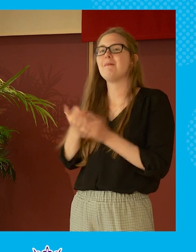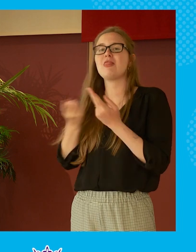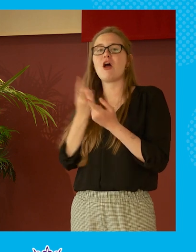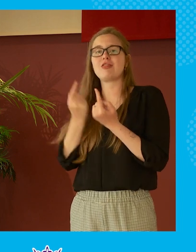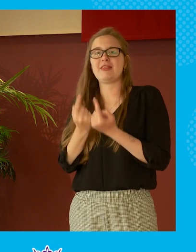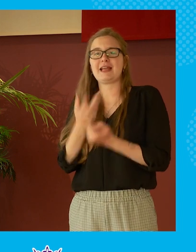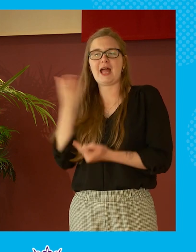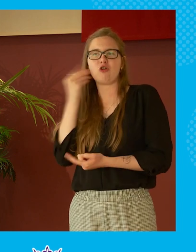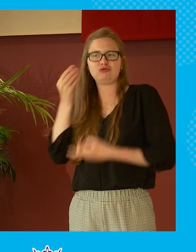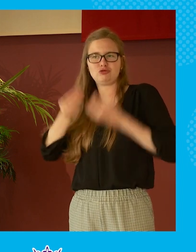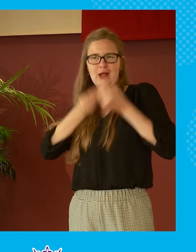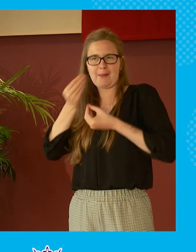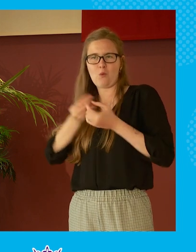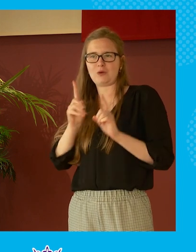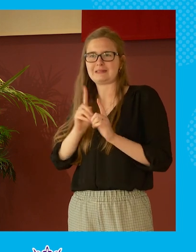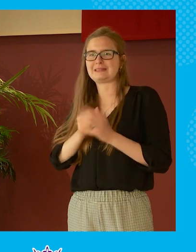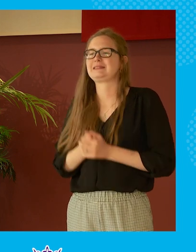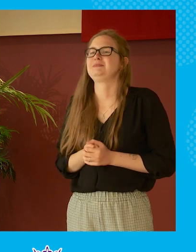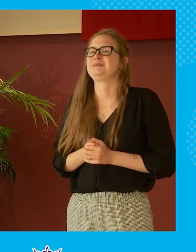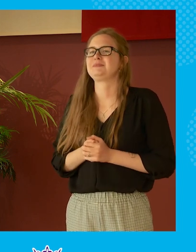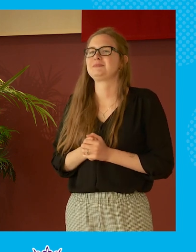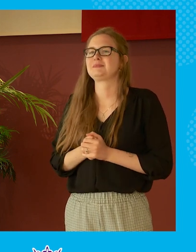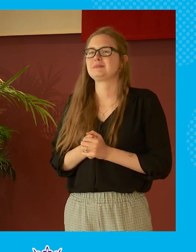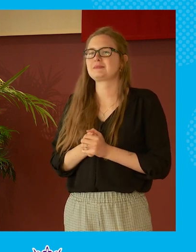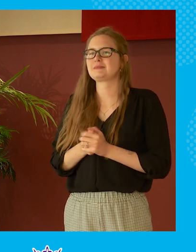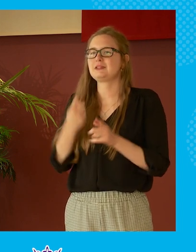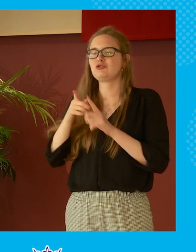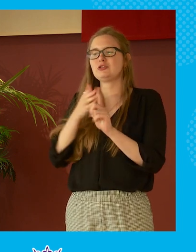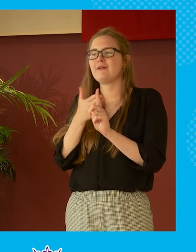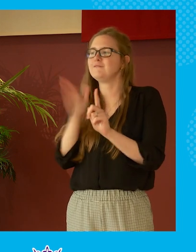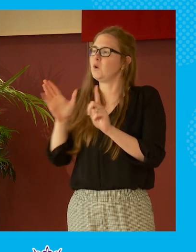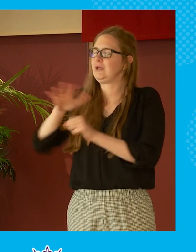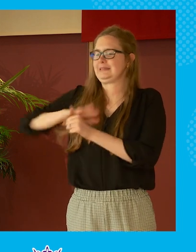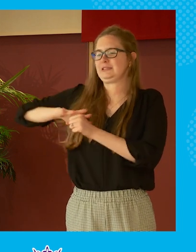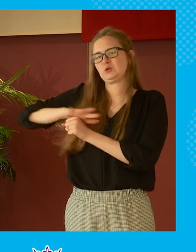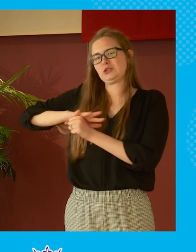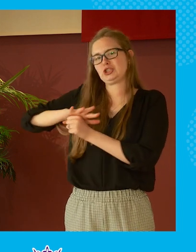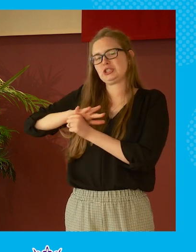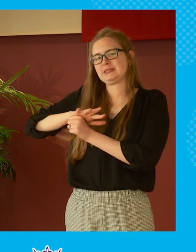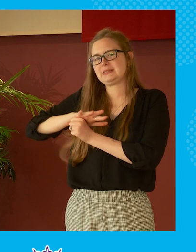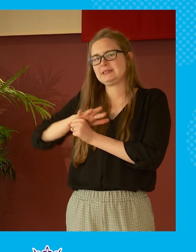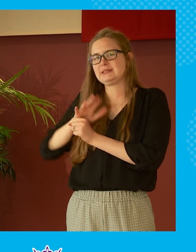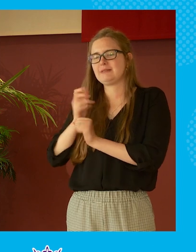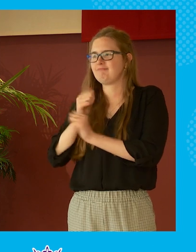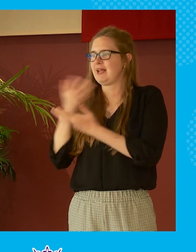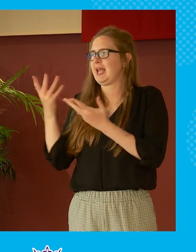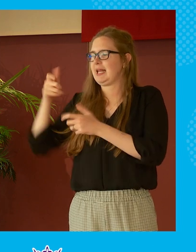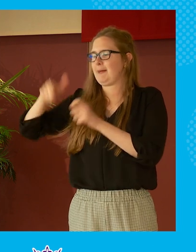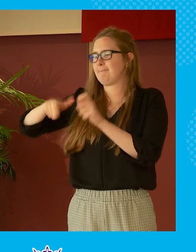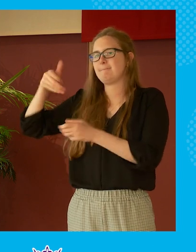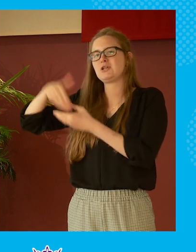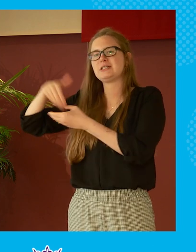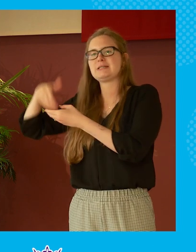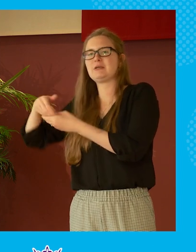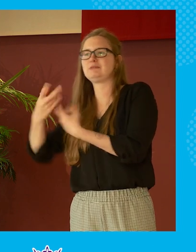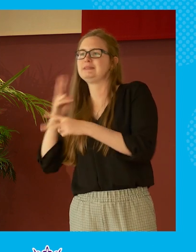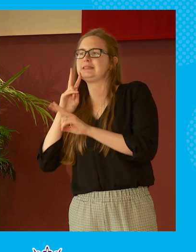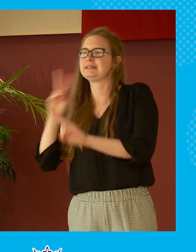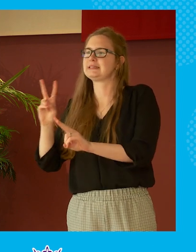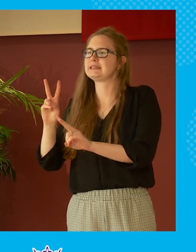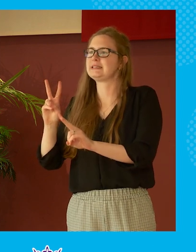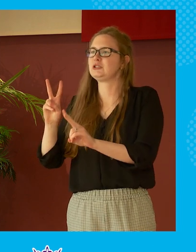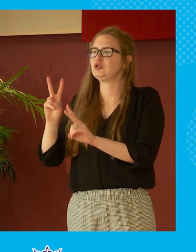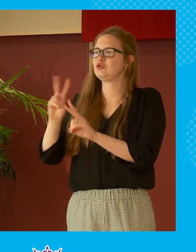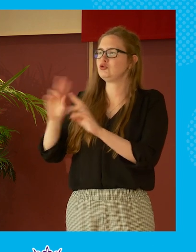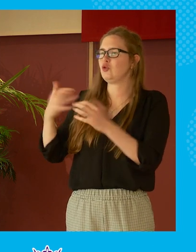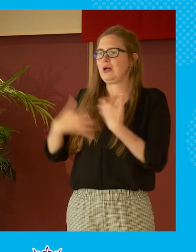other thing i've heard described was that um actually avoiding a situation where any any of the participants were seen to be too